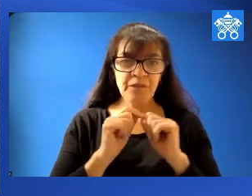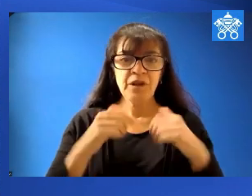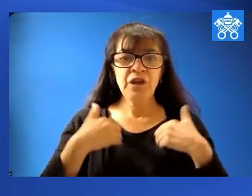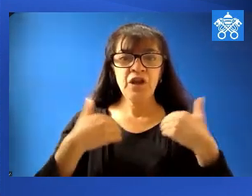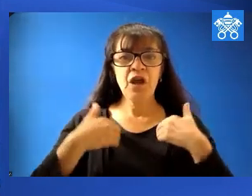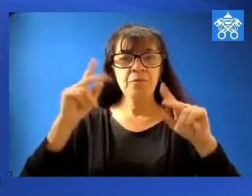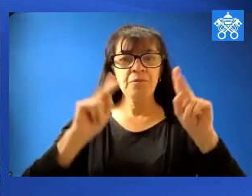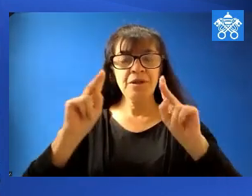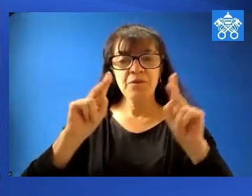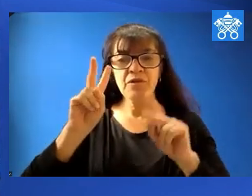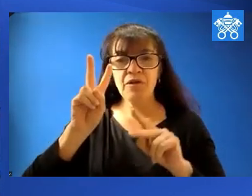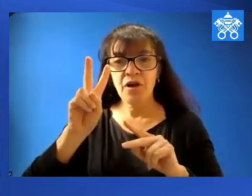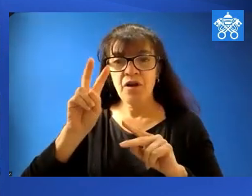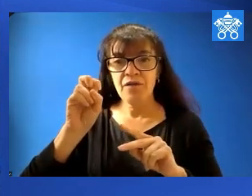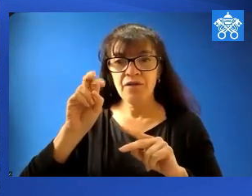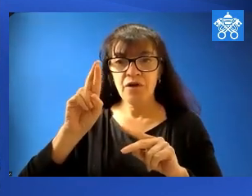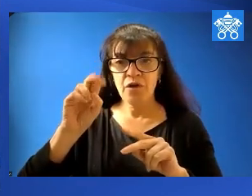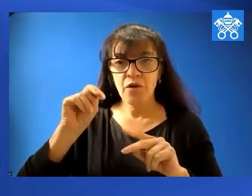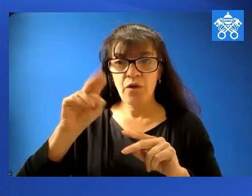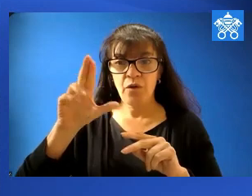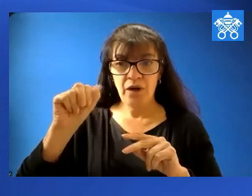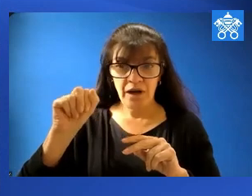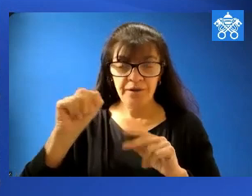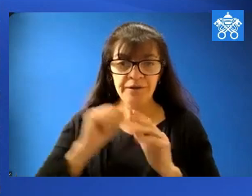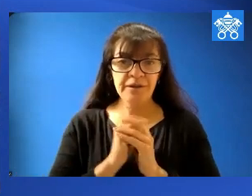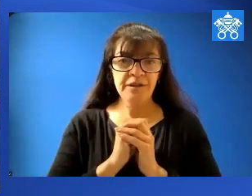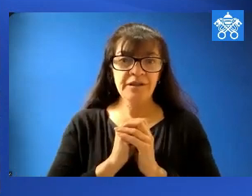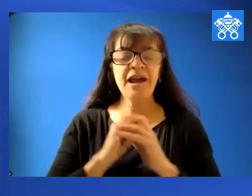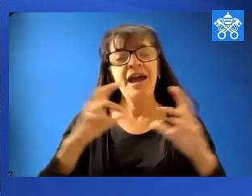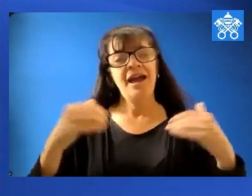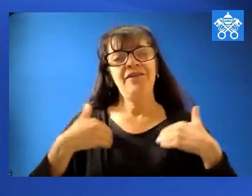And I greet the young people from the Diocese of Verona